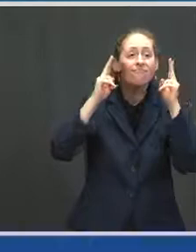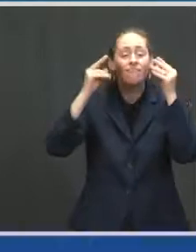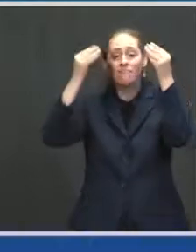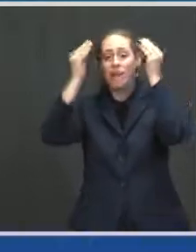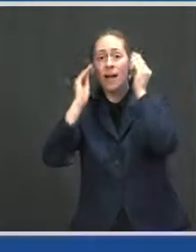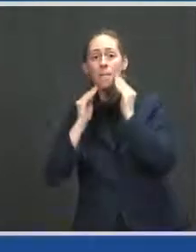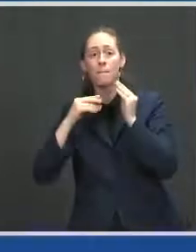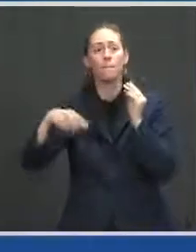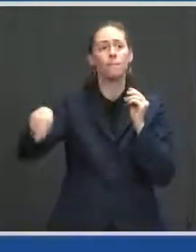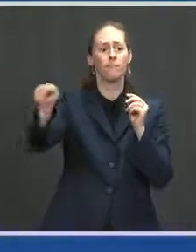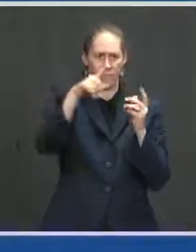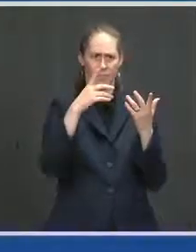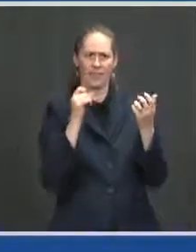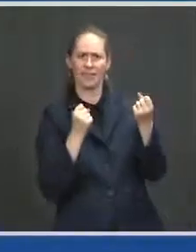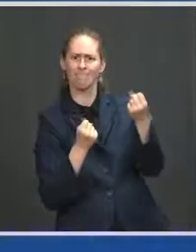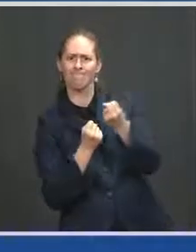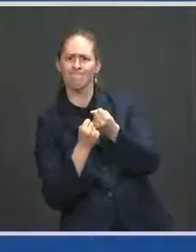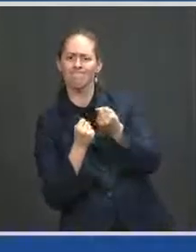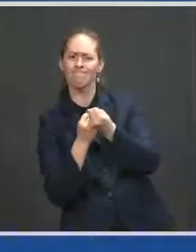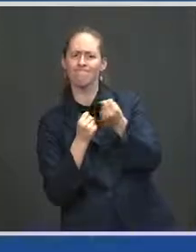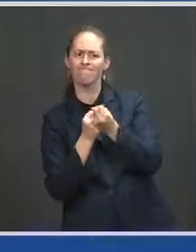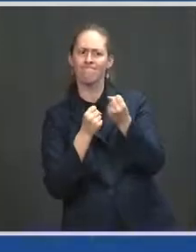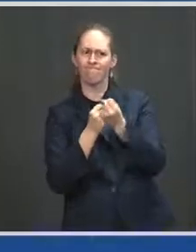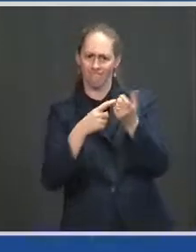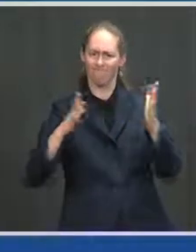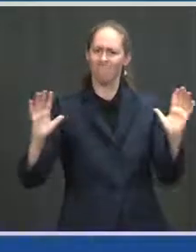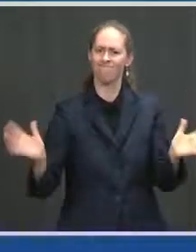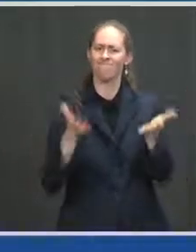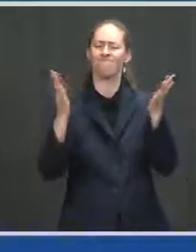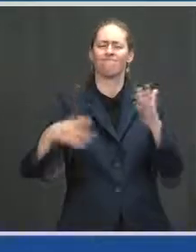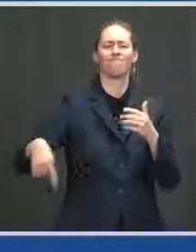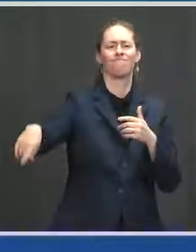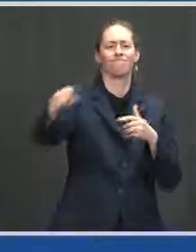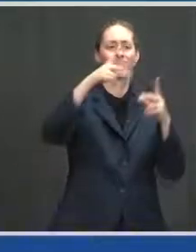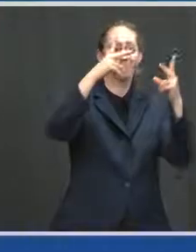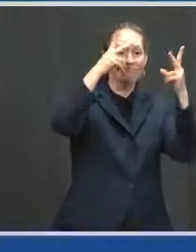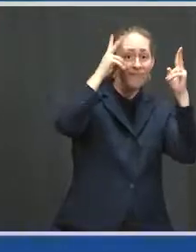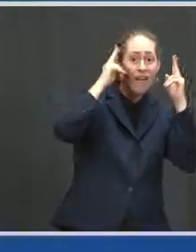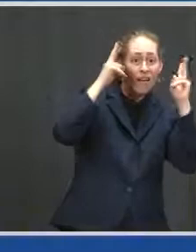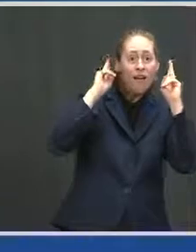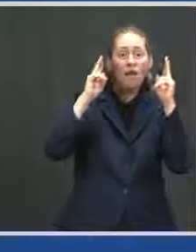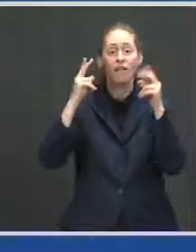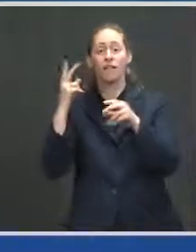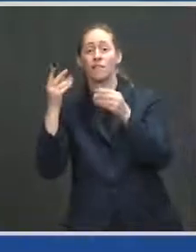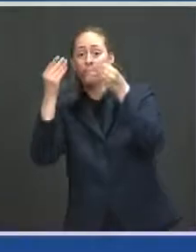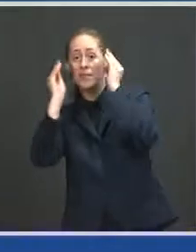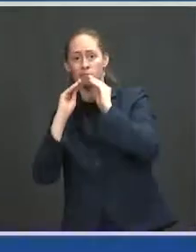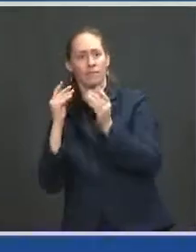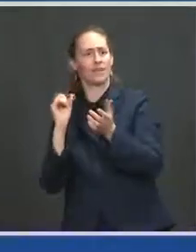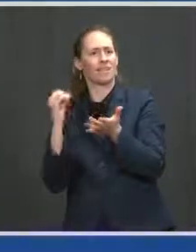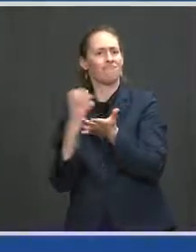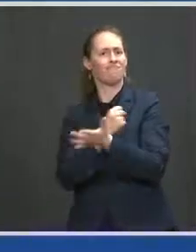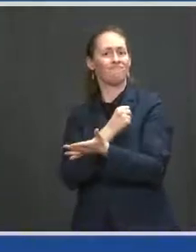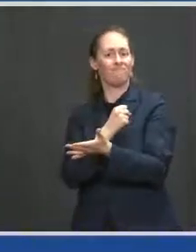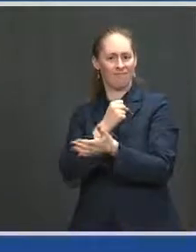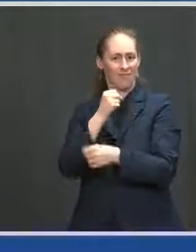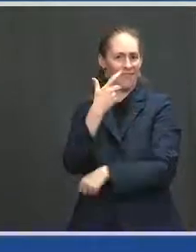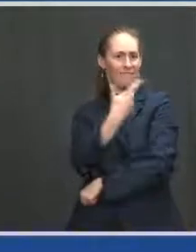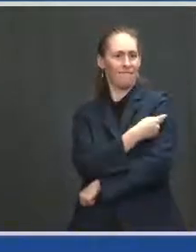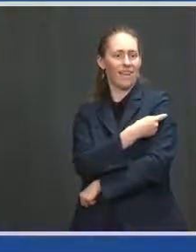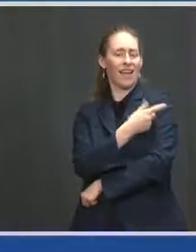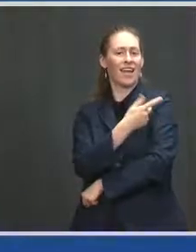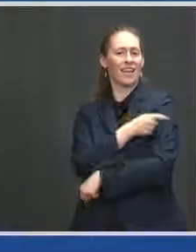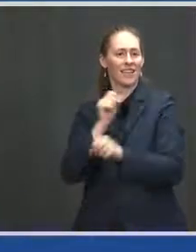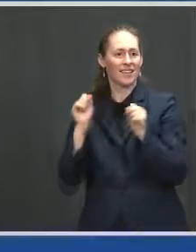for vaccinations in their communities, offering information to customers, booking appointments for them, even using